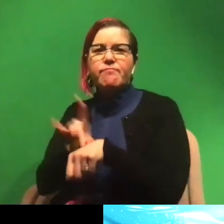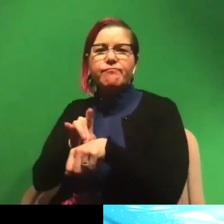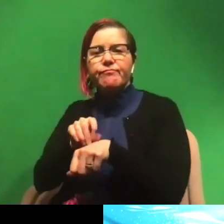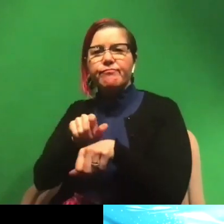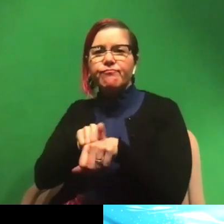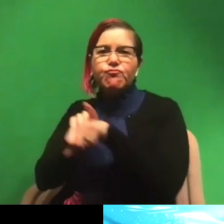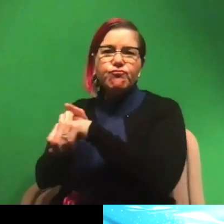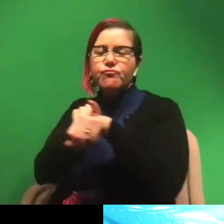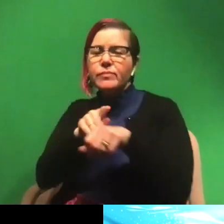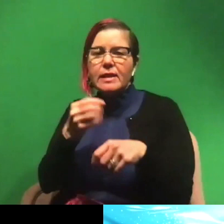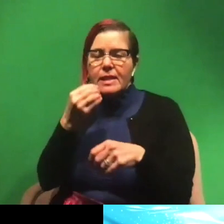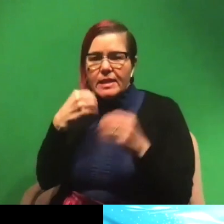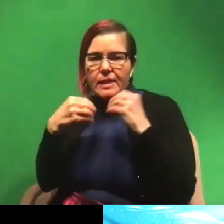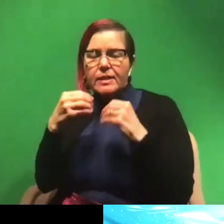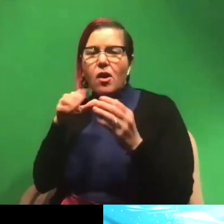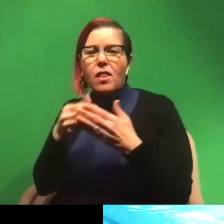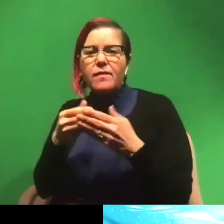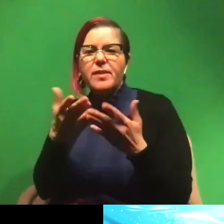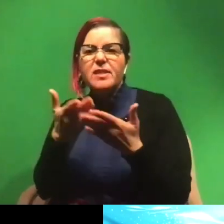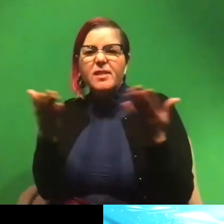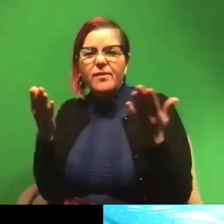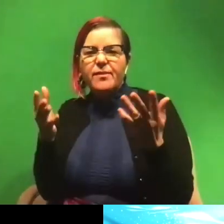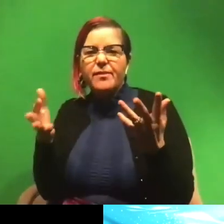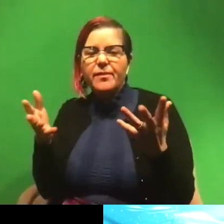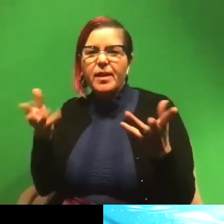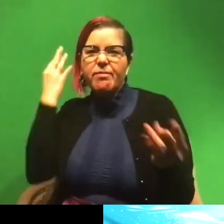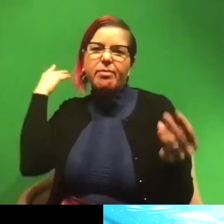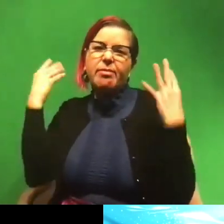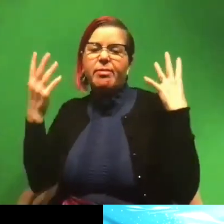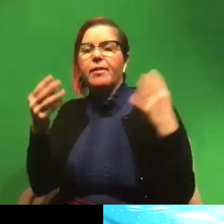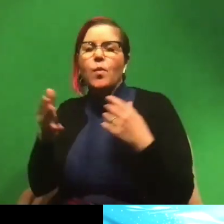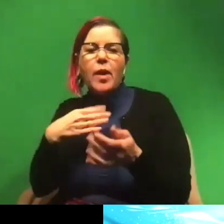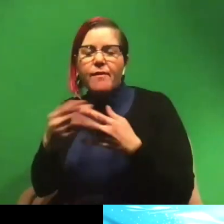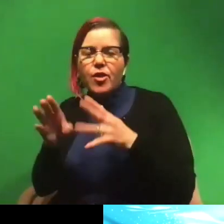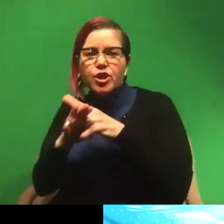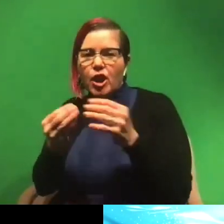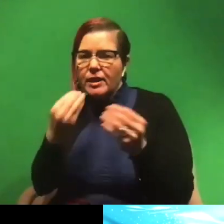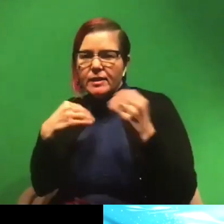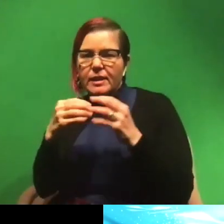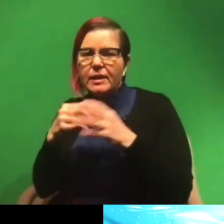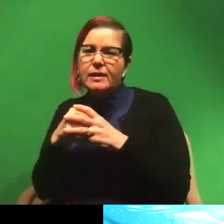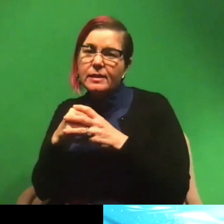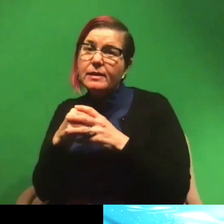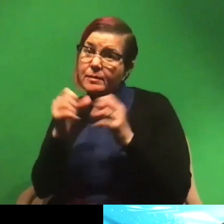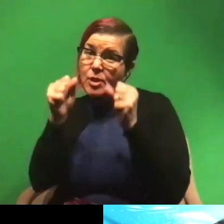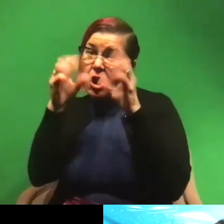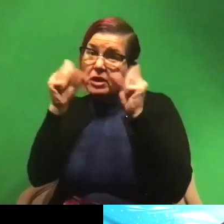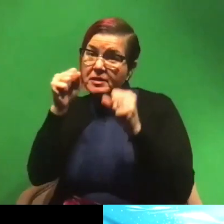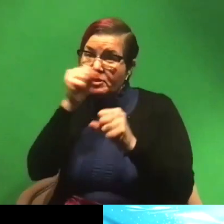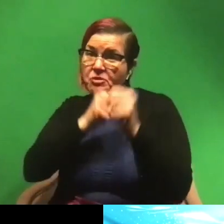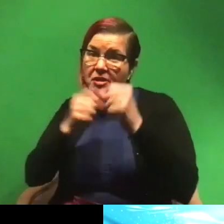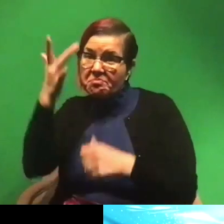they just like eat all of the like stuff that comes off whenever sharks are eating, which is like pretty awesome strategy.